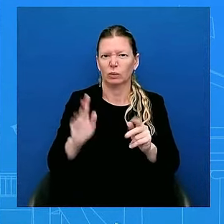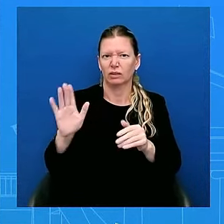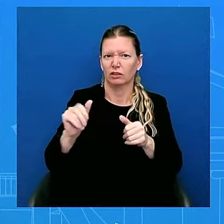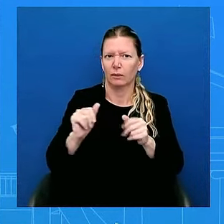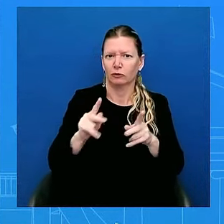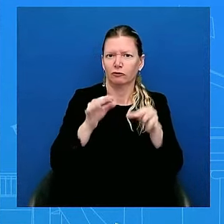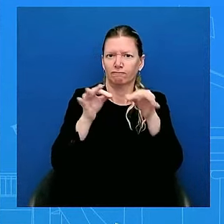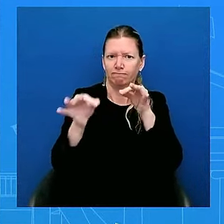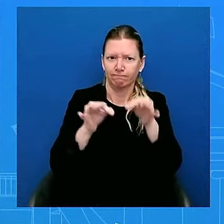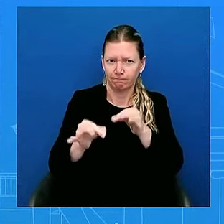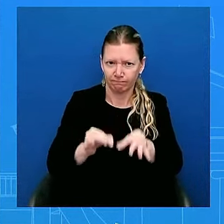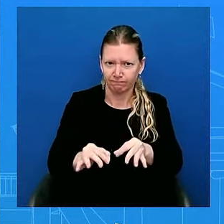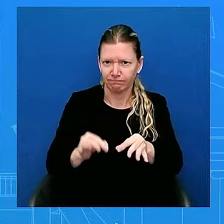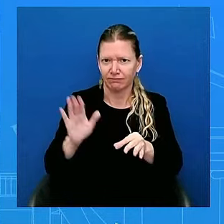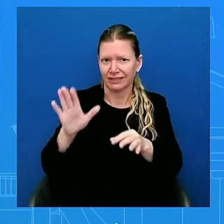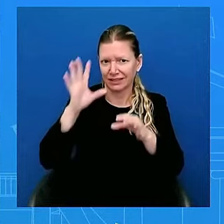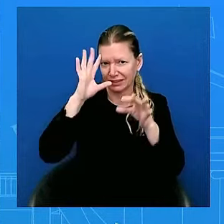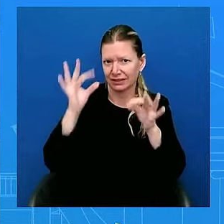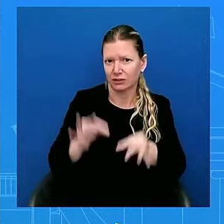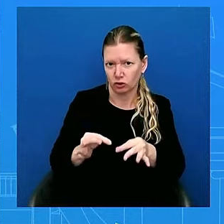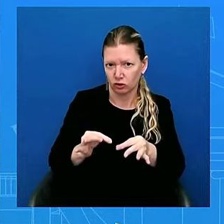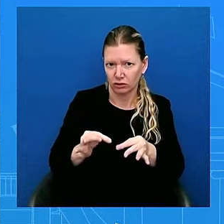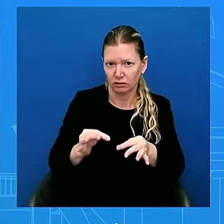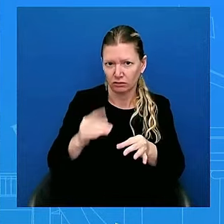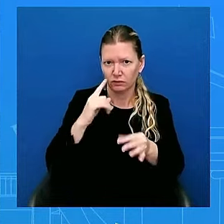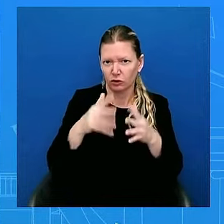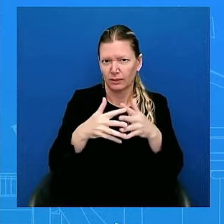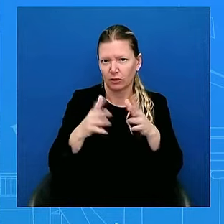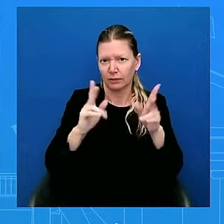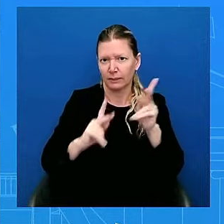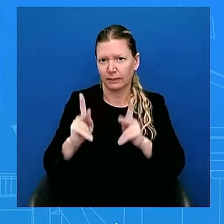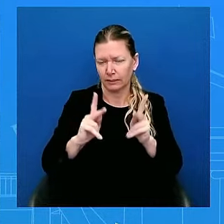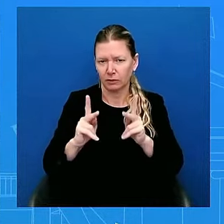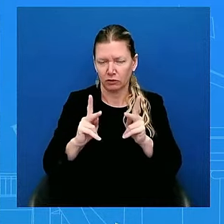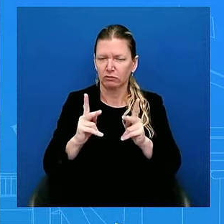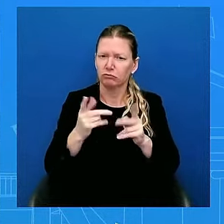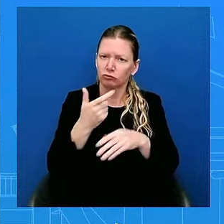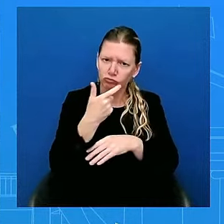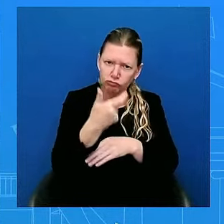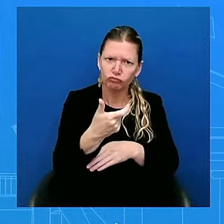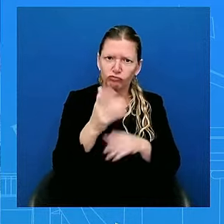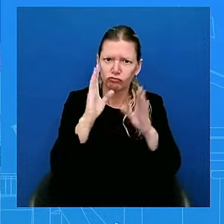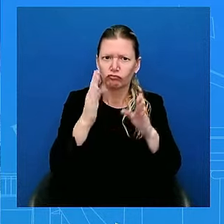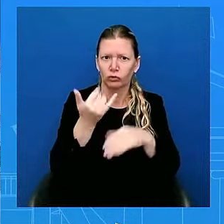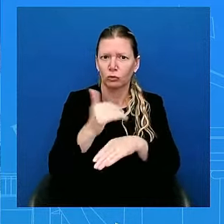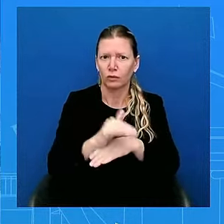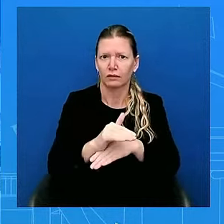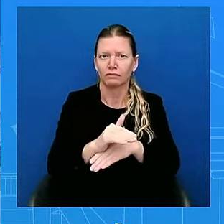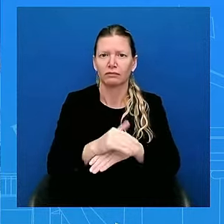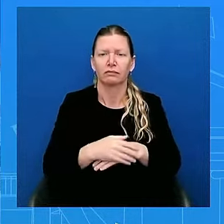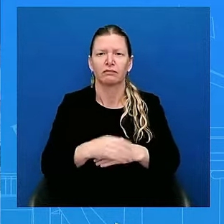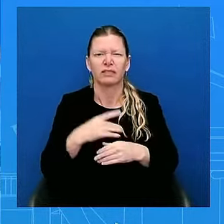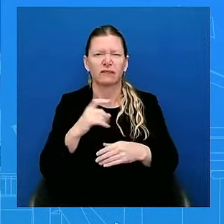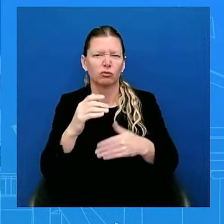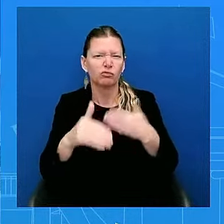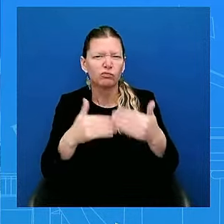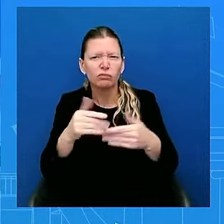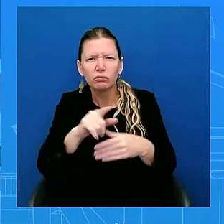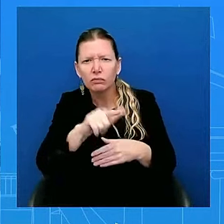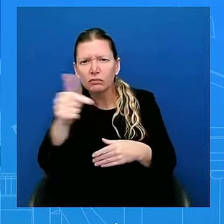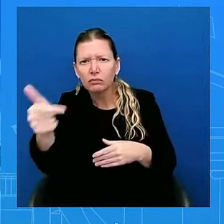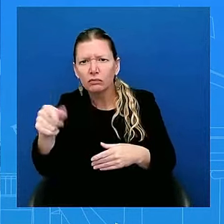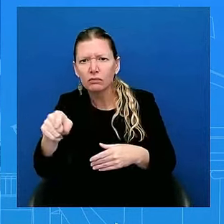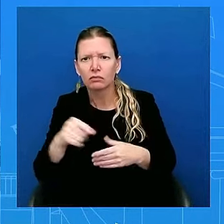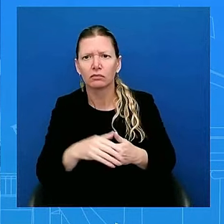for the American people to listen in. So, I know I've to go. Go ahead. Thanks so much, Queen. Can you give us any more color about the